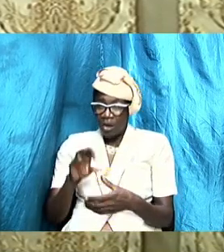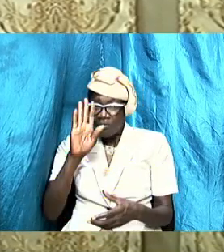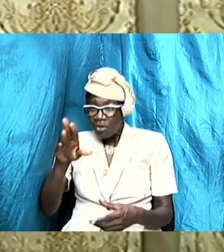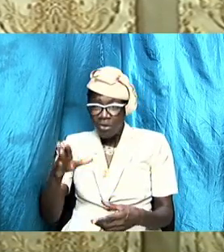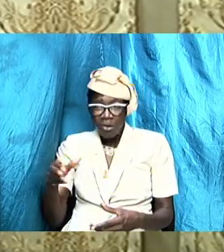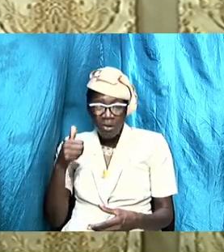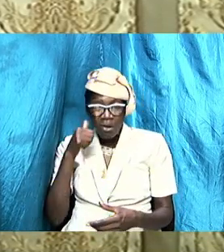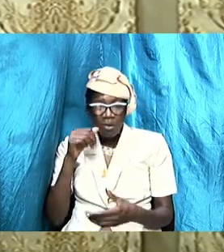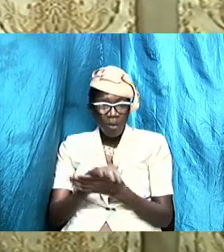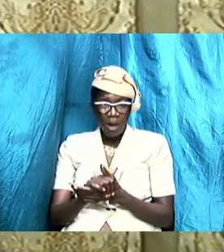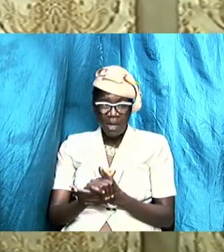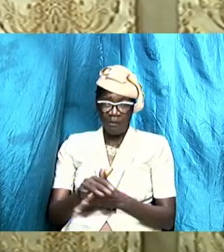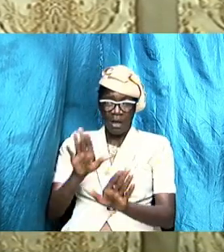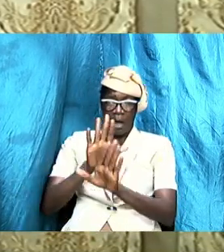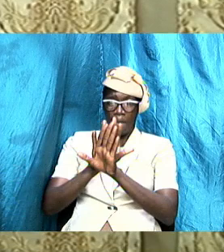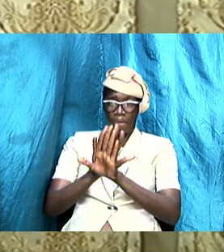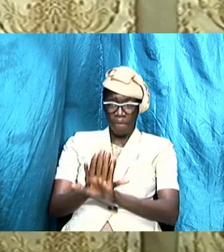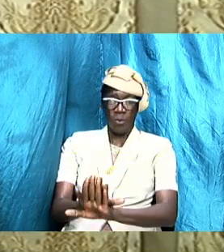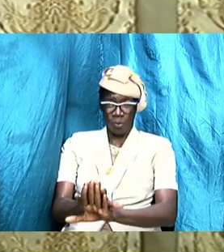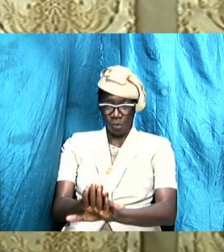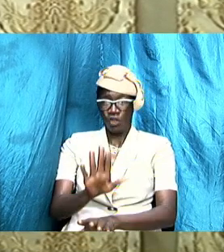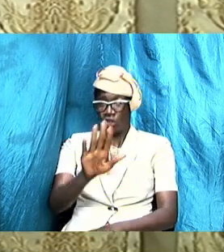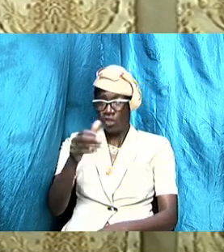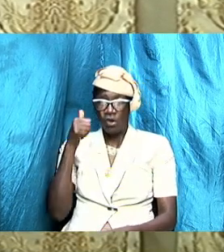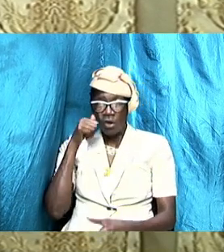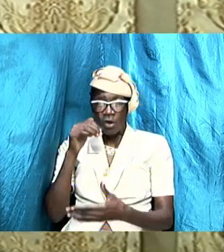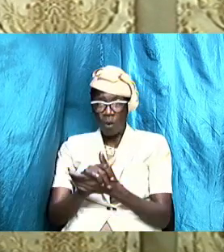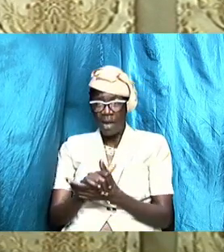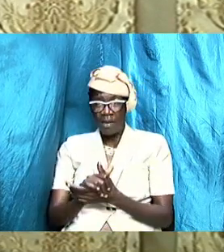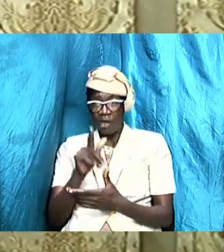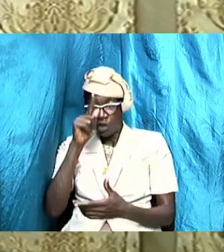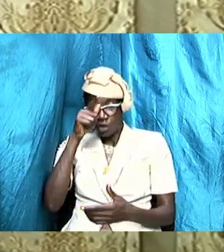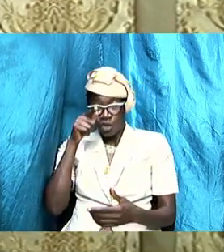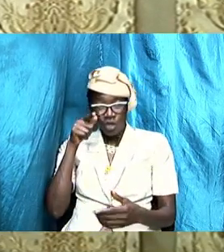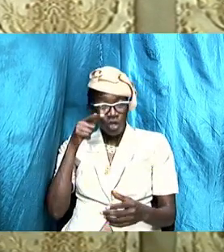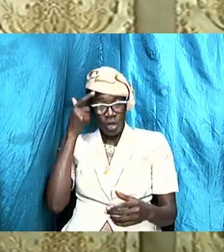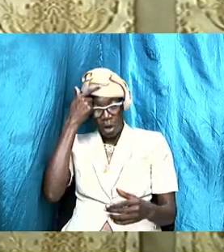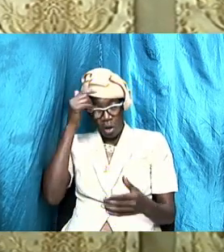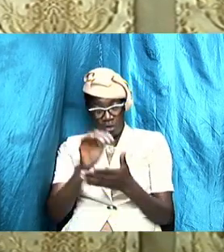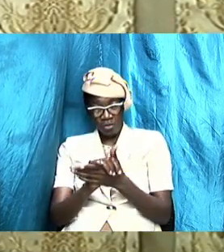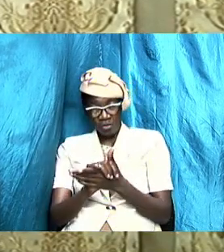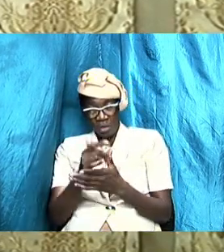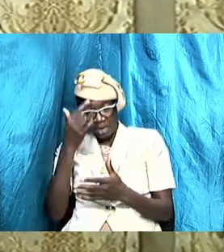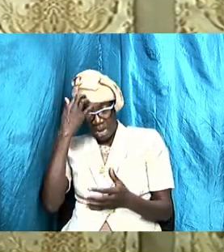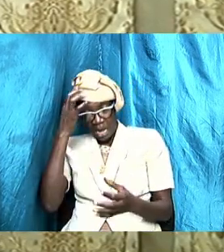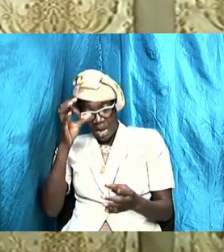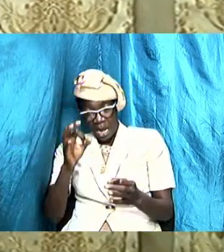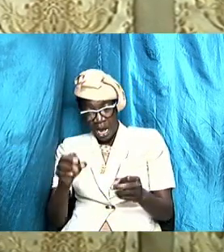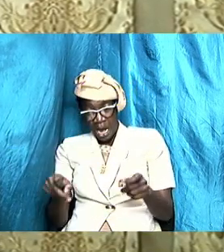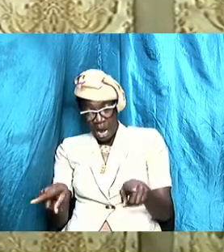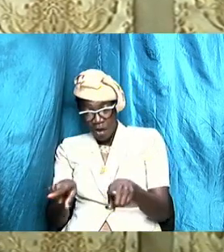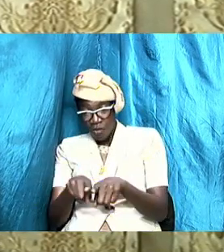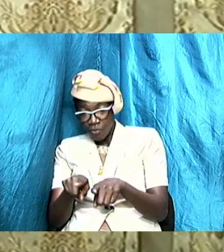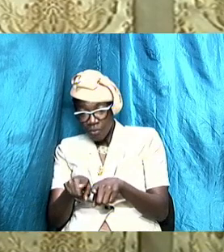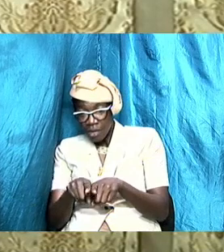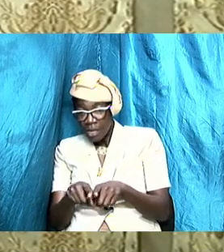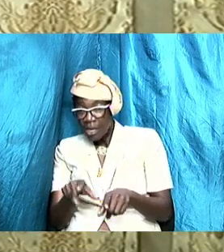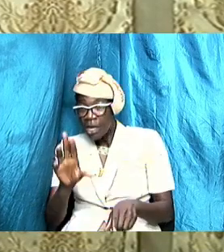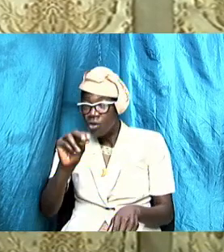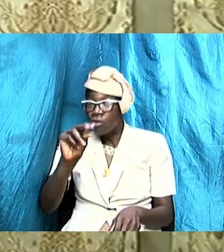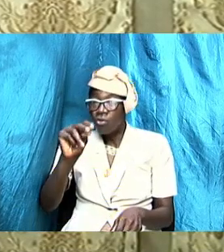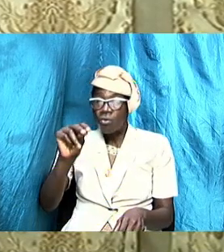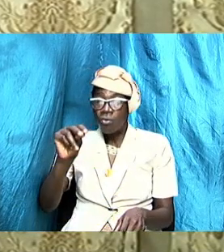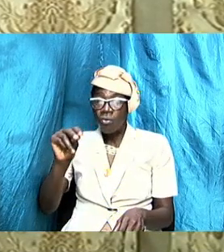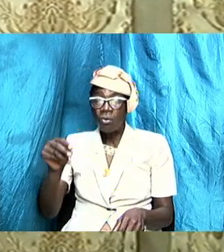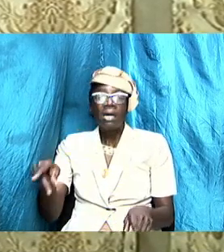push her down and you agree with them you don't do that similarly wives if they don't